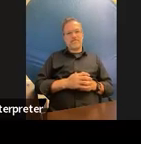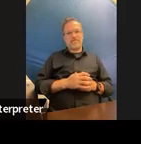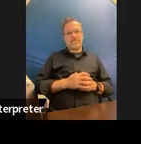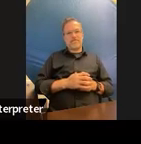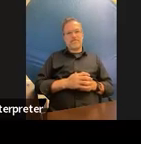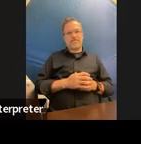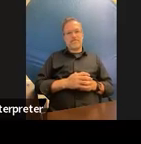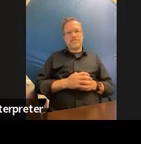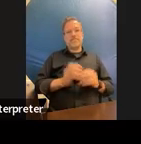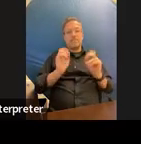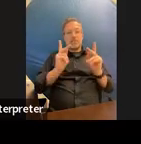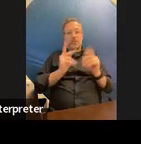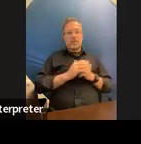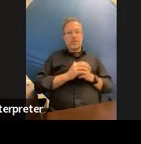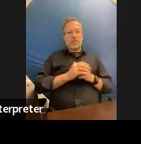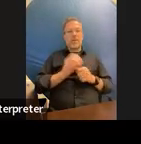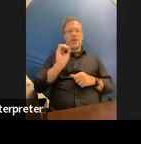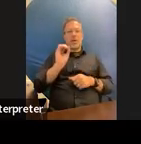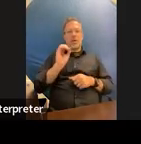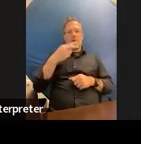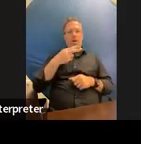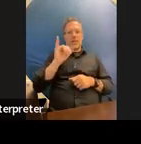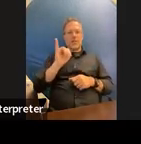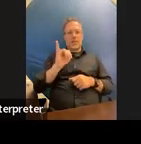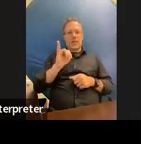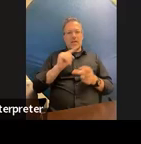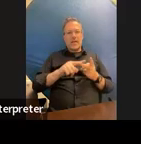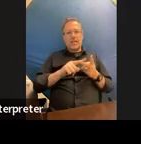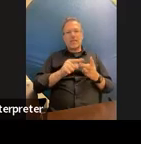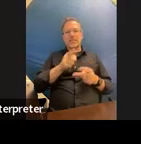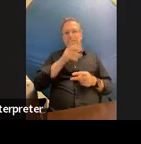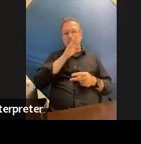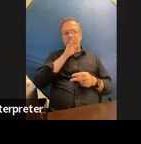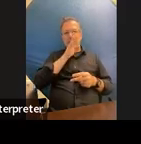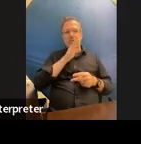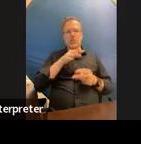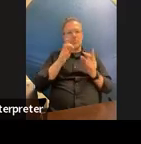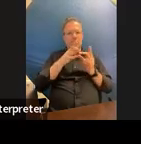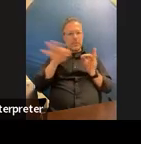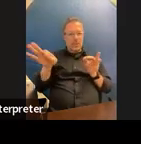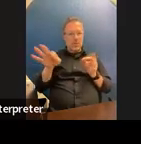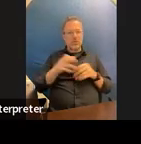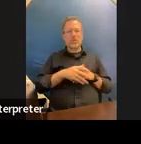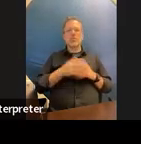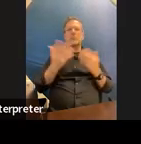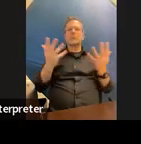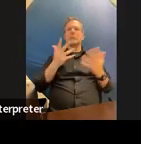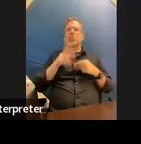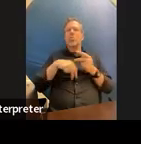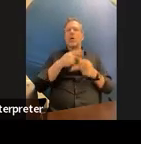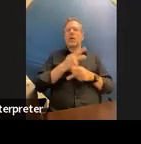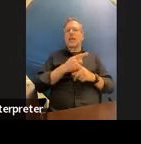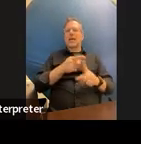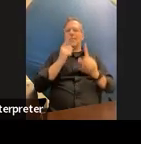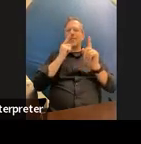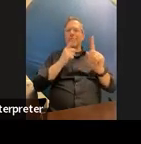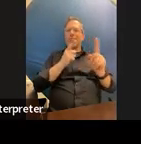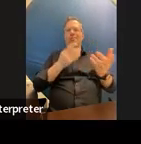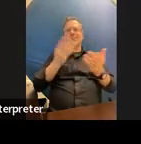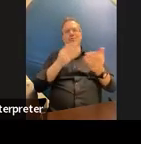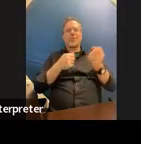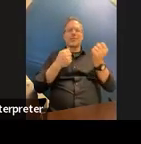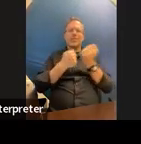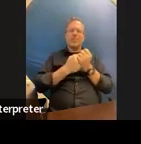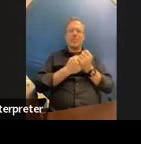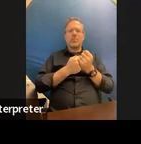all right here we go ohi and speech and language so what kind of goals services and supports might we won't see